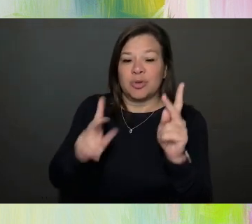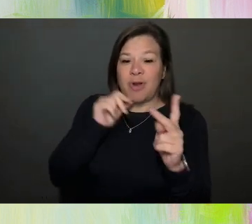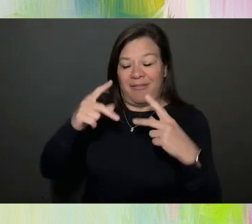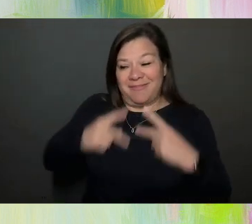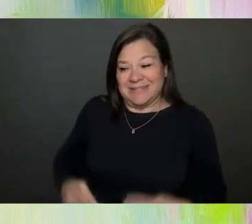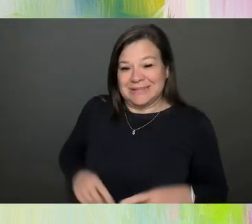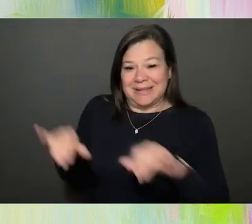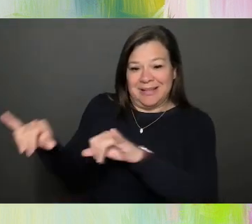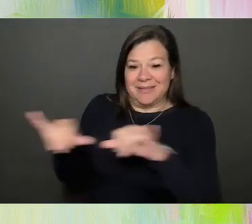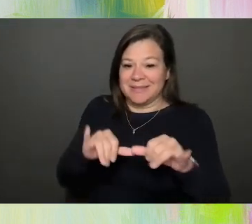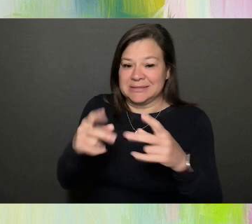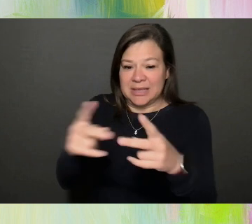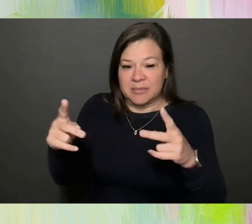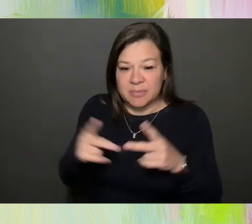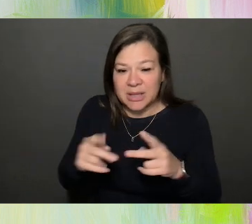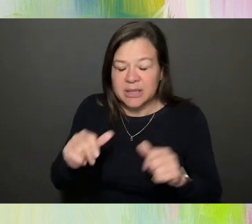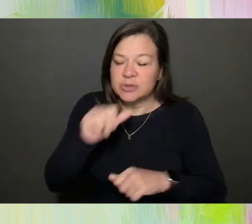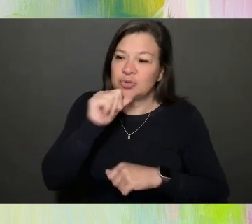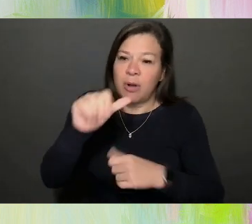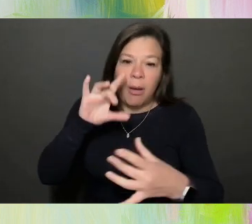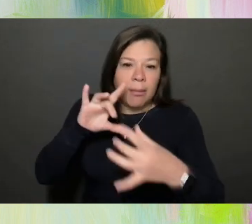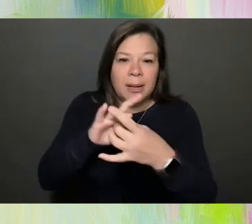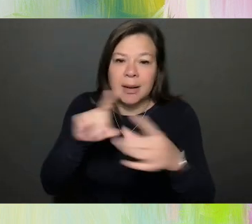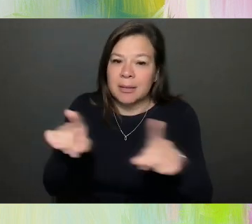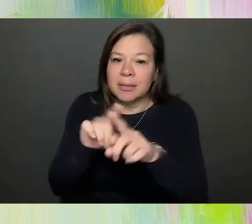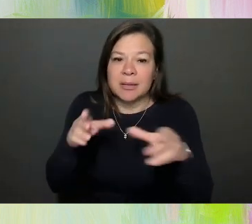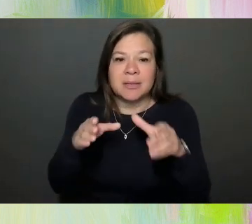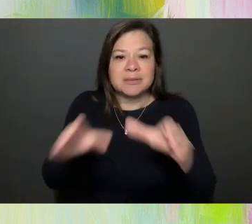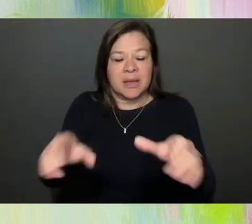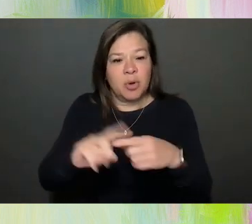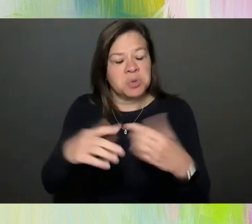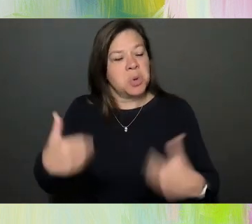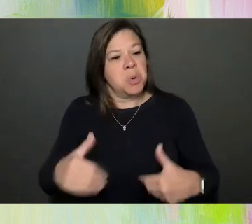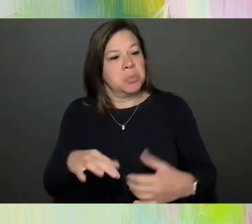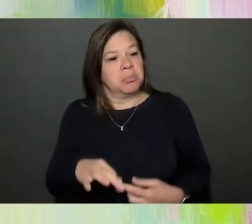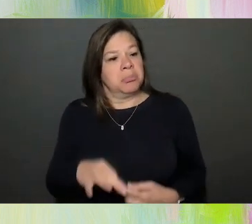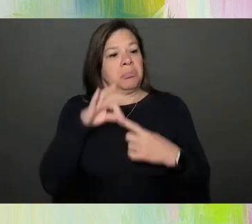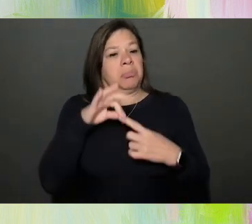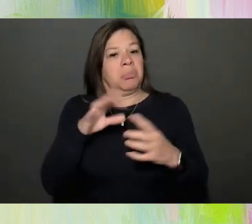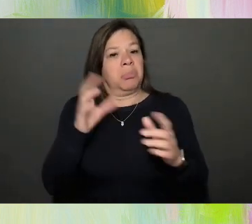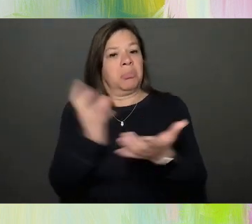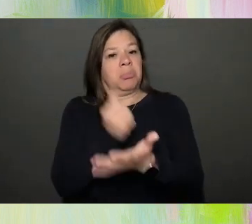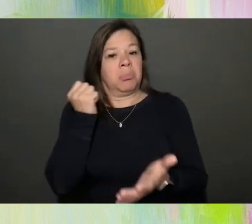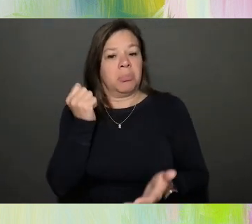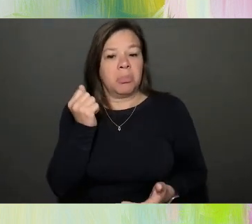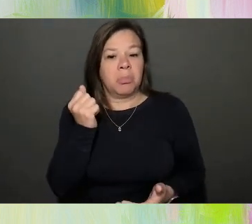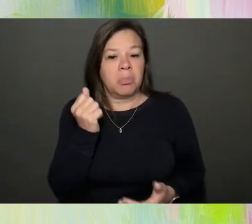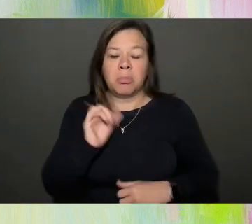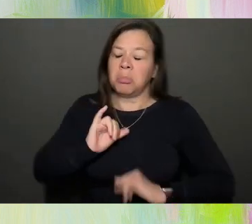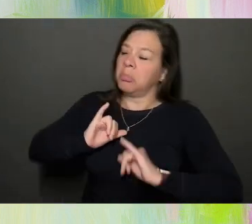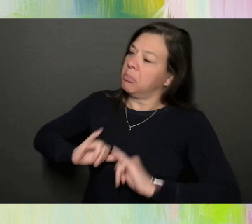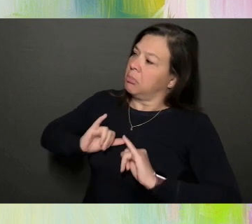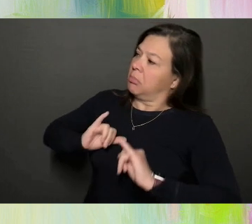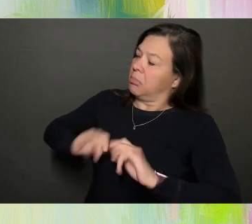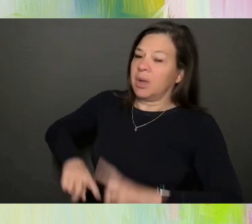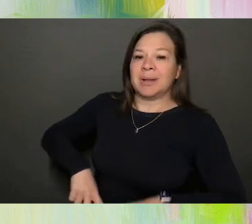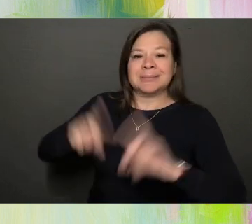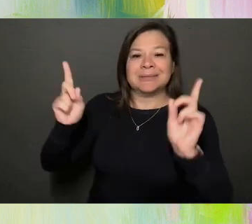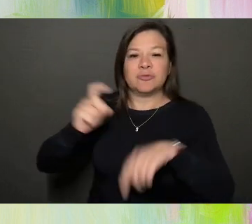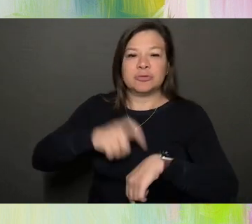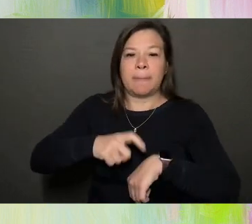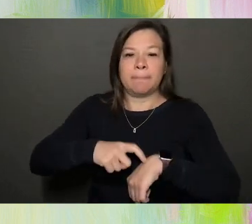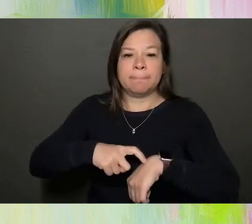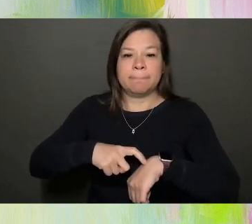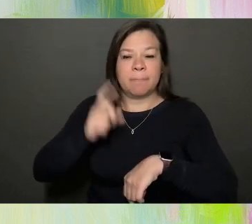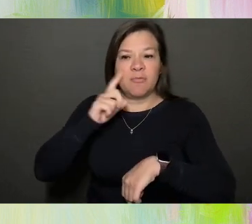necessarily connecting with someone in the same way. So it was this really unique opportunity to say, huh, this is a different time for these